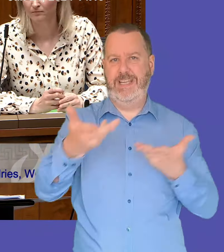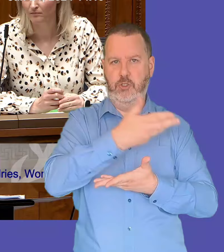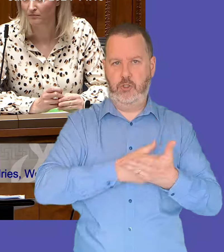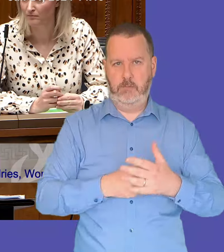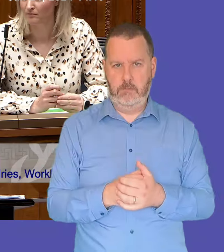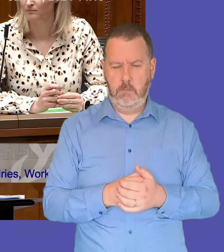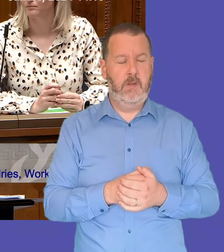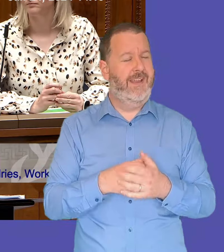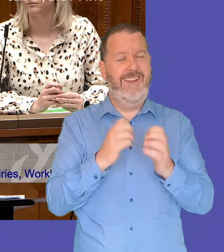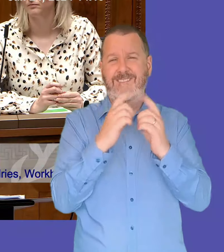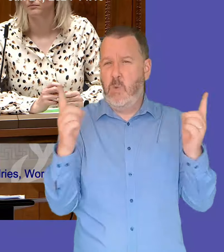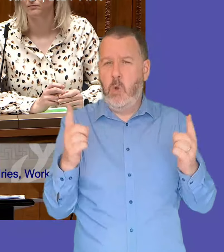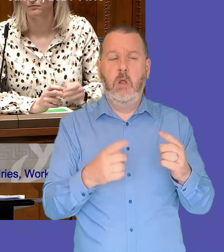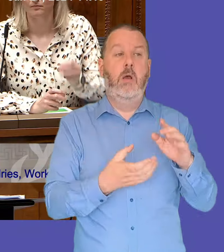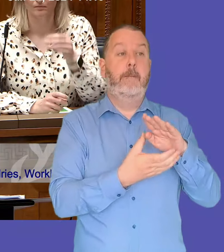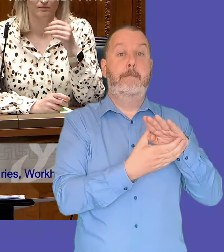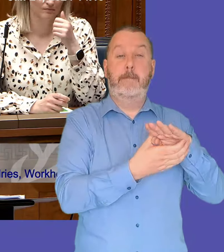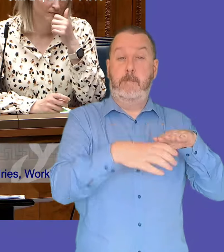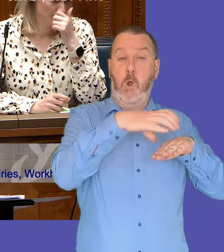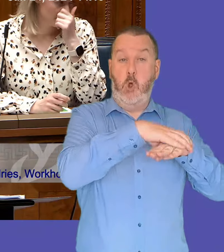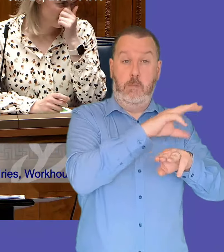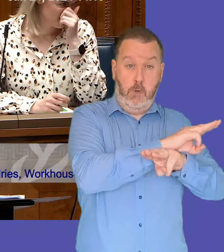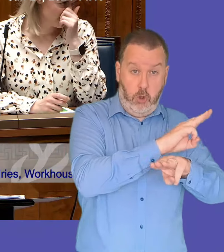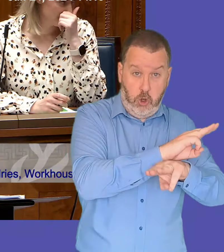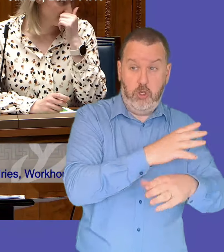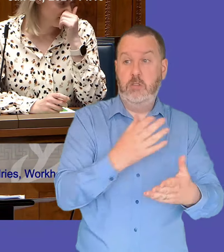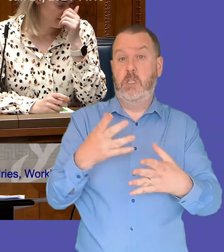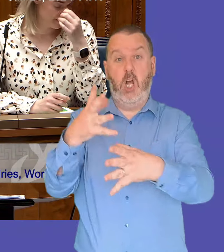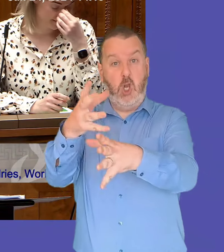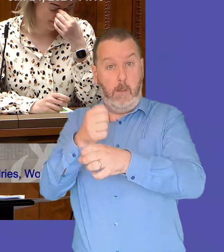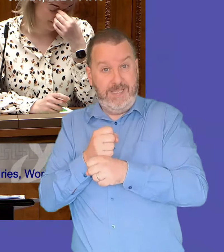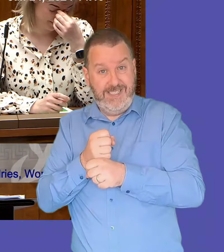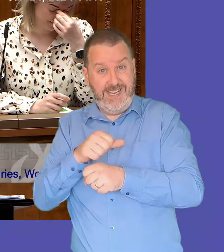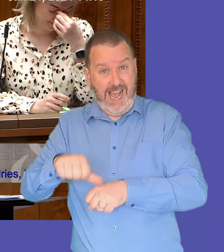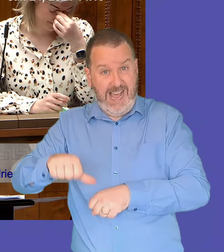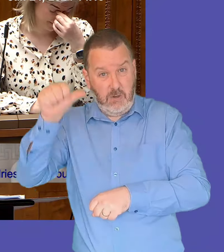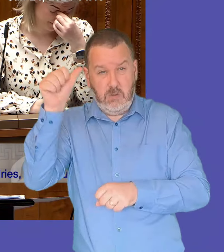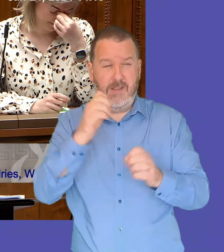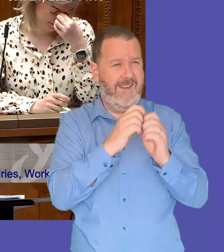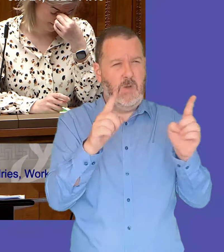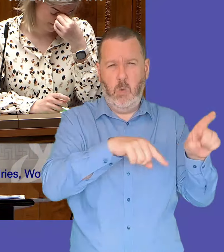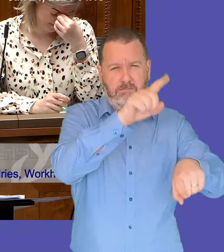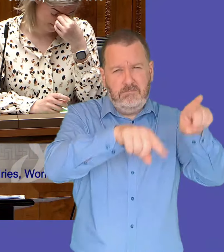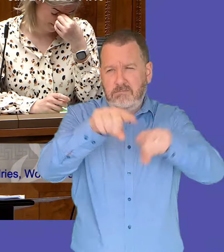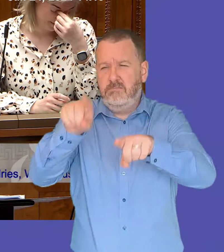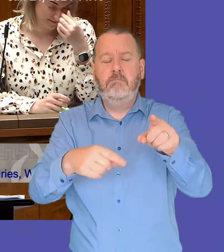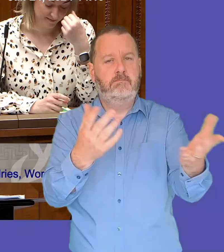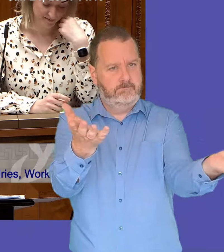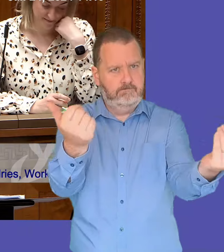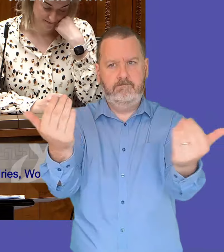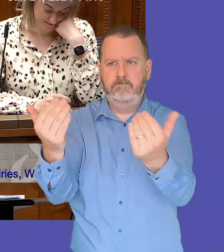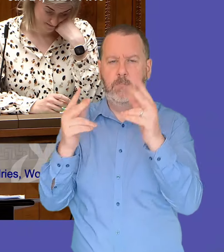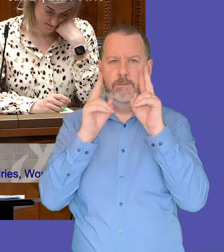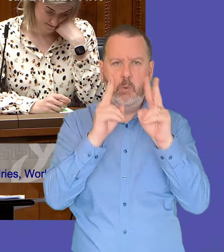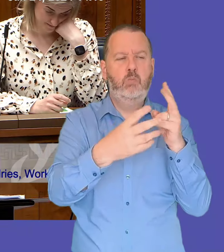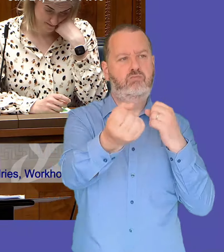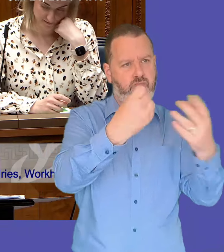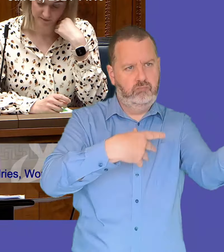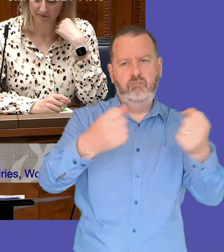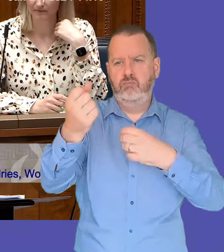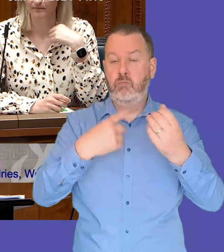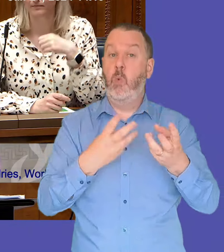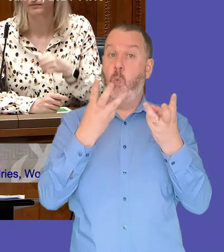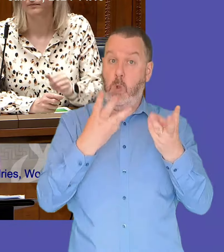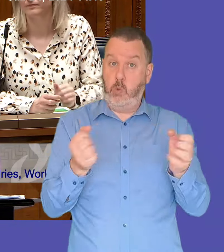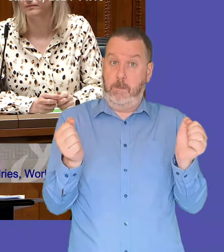voices of birth mothers adopted adults and family members they are all critical and absolutely central to the process and we're committed to meeting with the victims